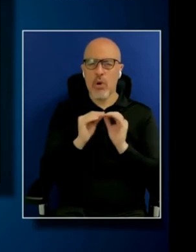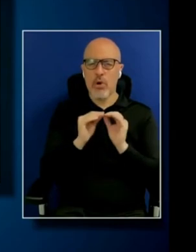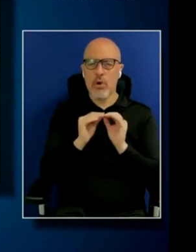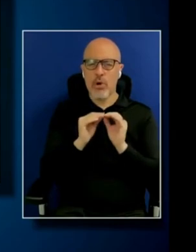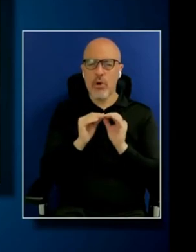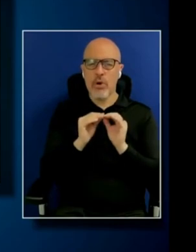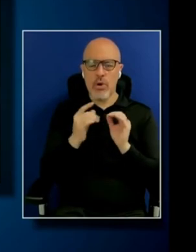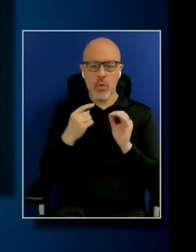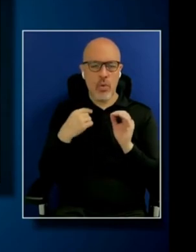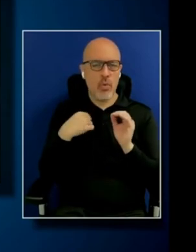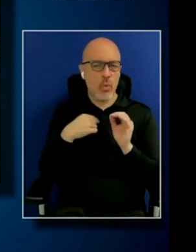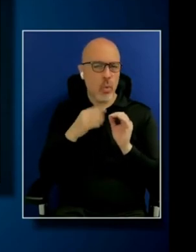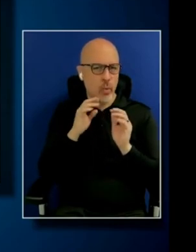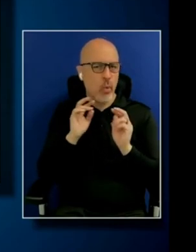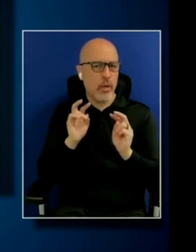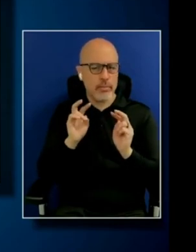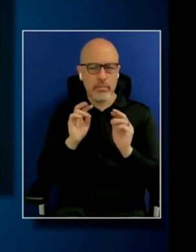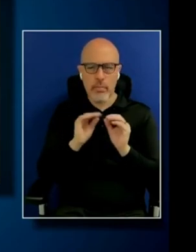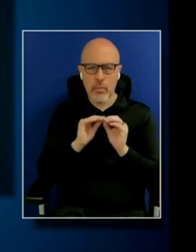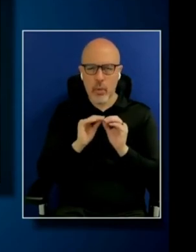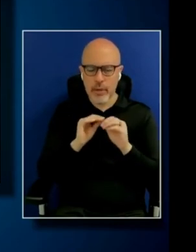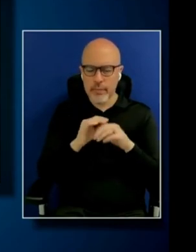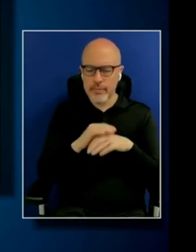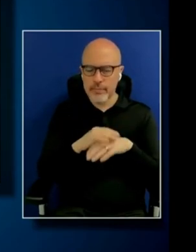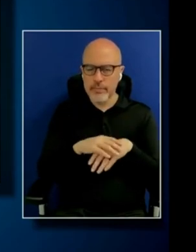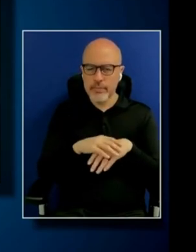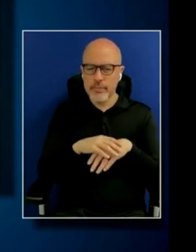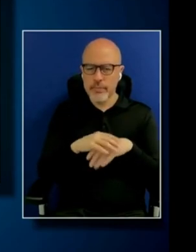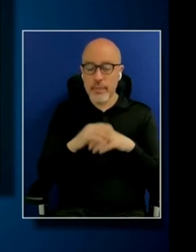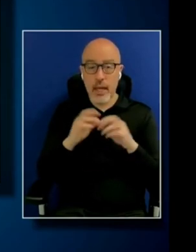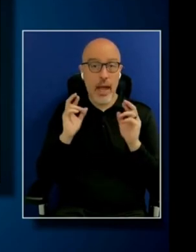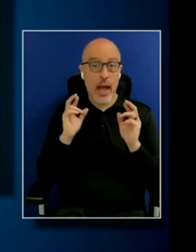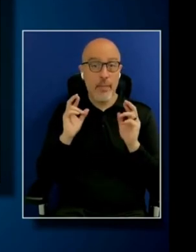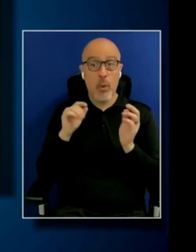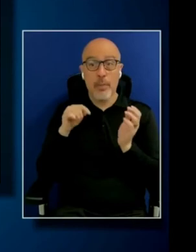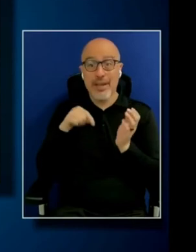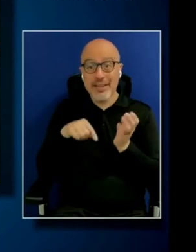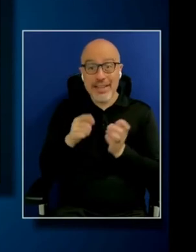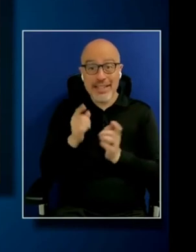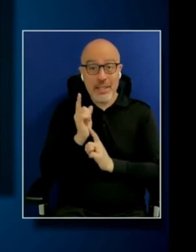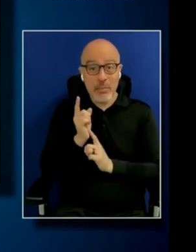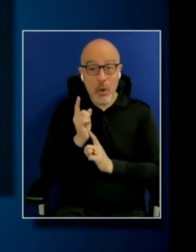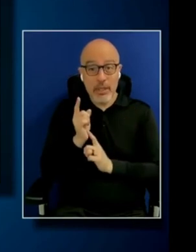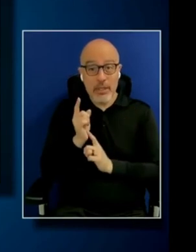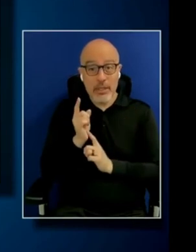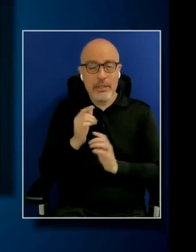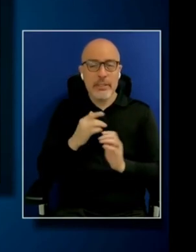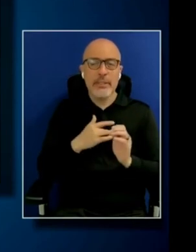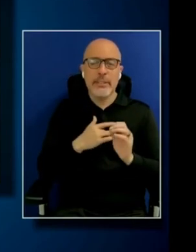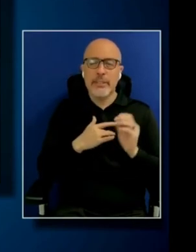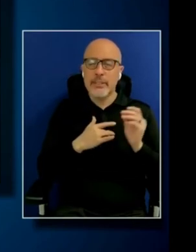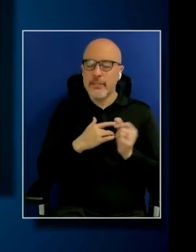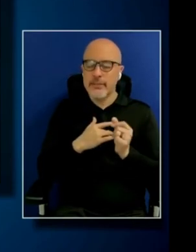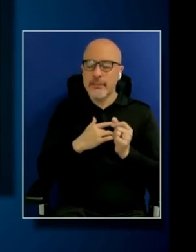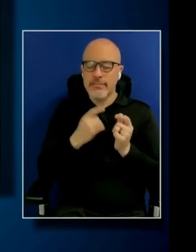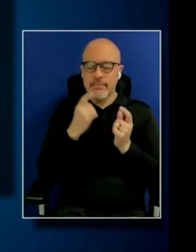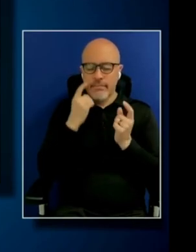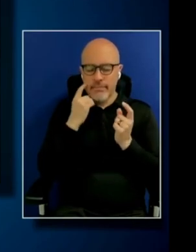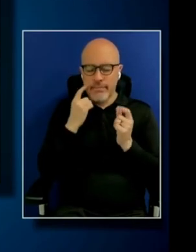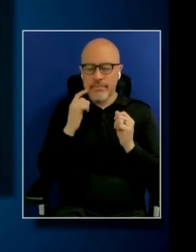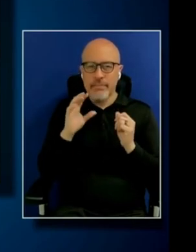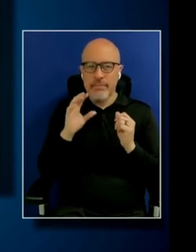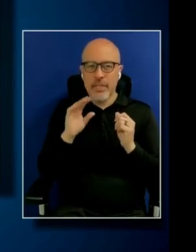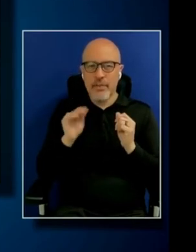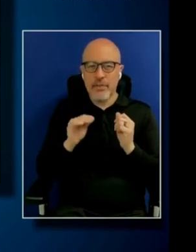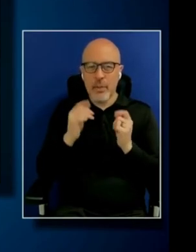be. And I hope this is a moment where, shoot, the 50% of the tears,